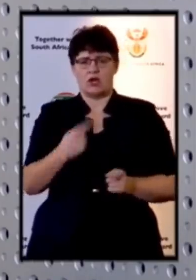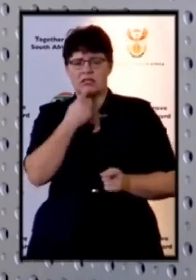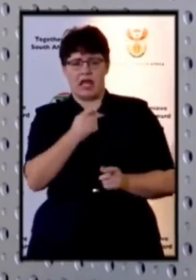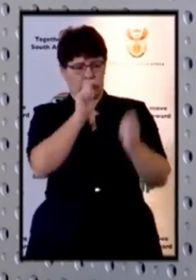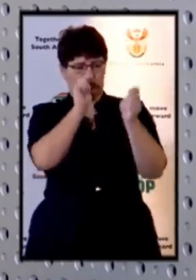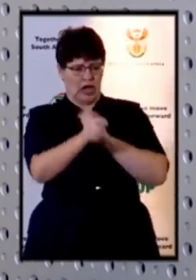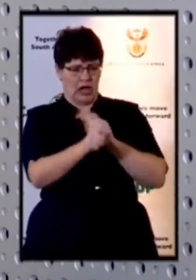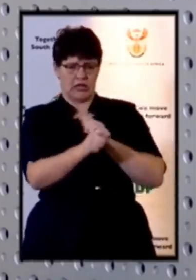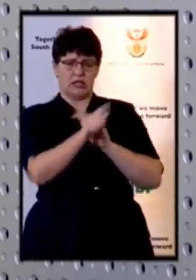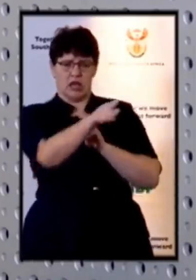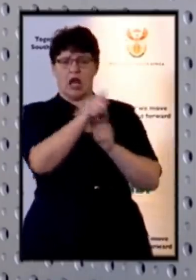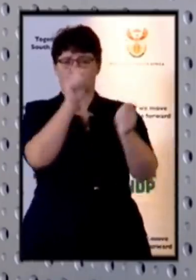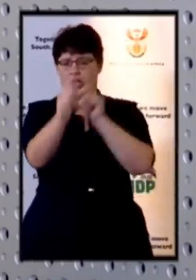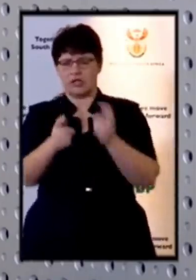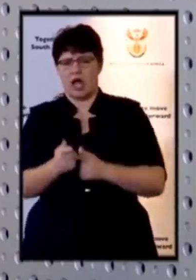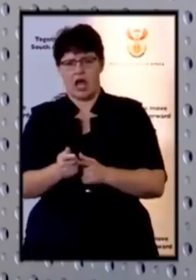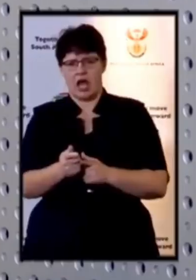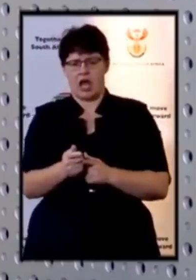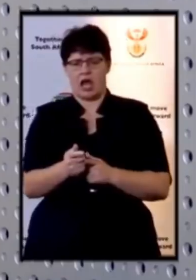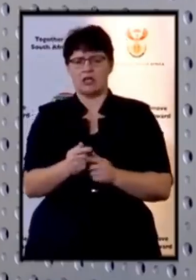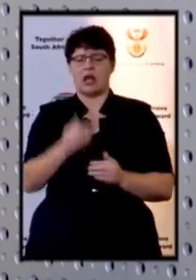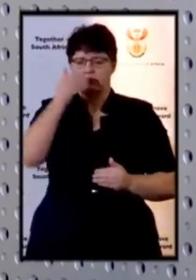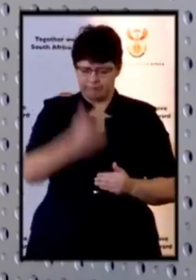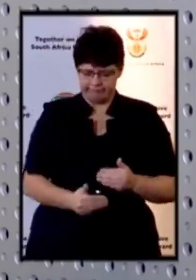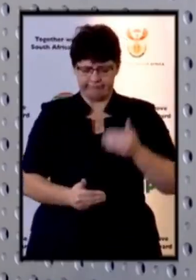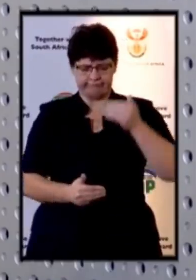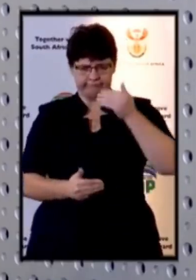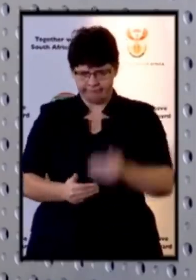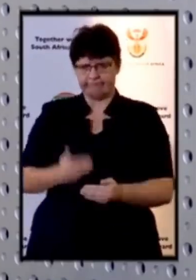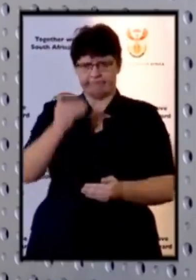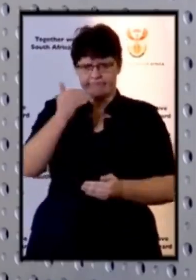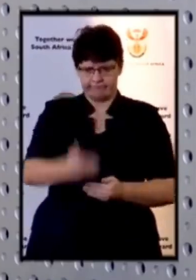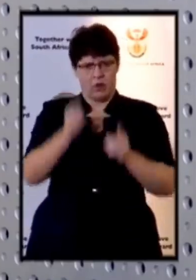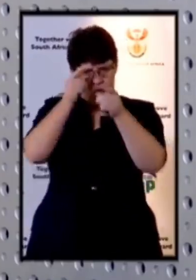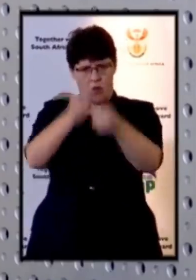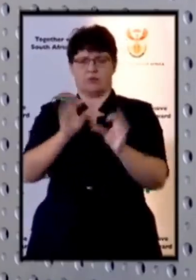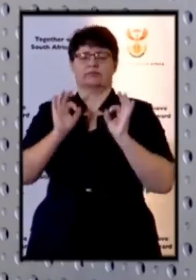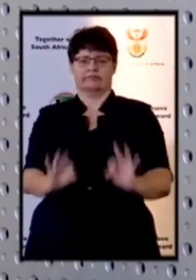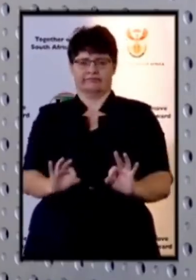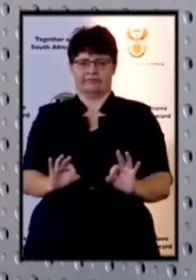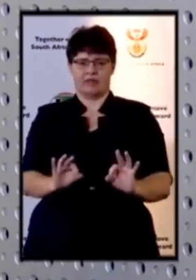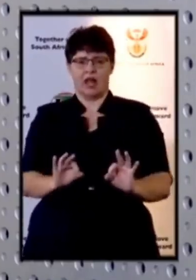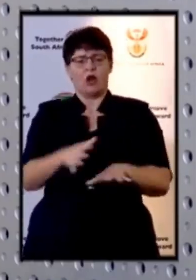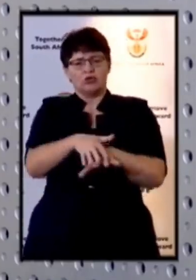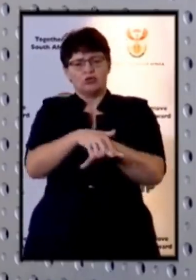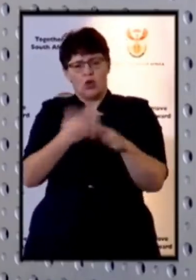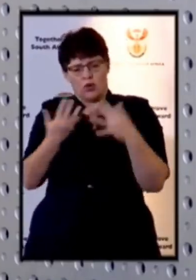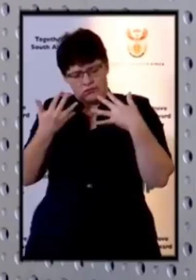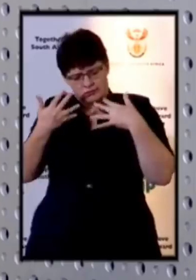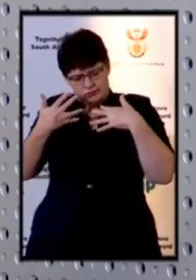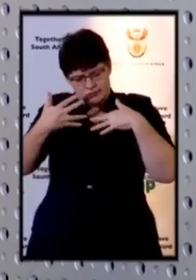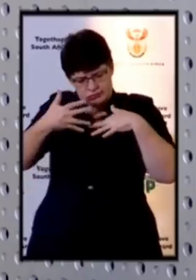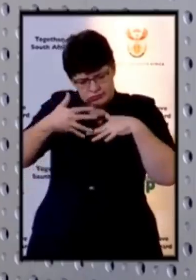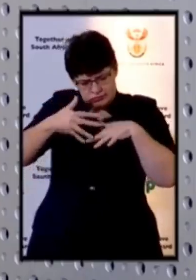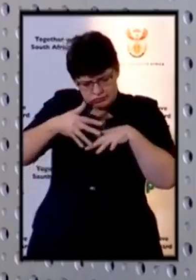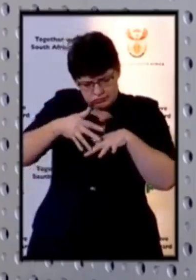changing no it's an orderly way of easing the